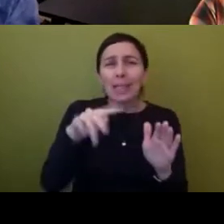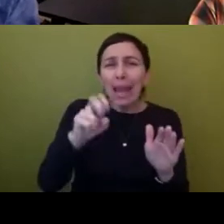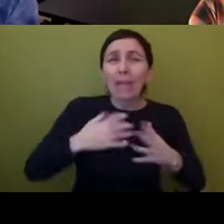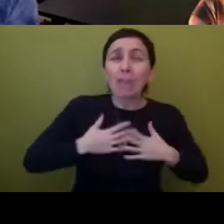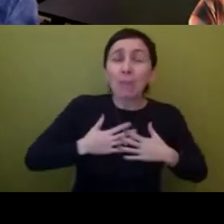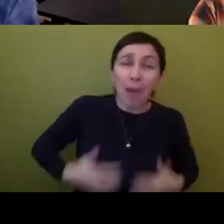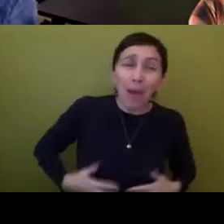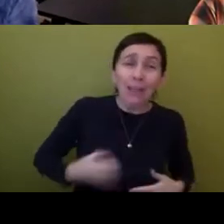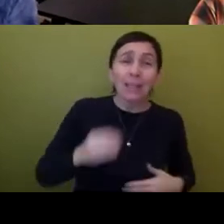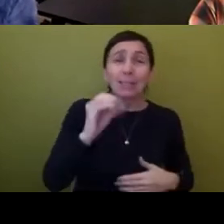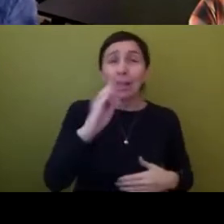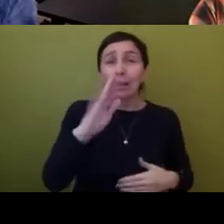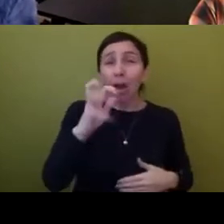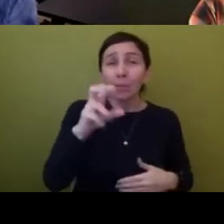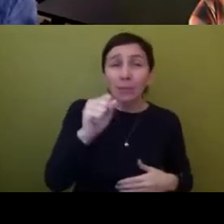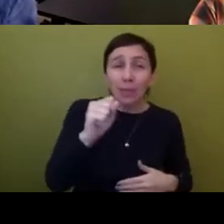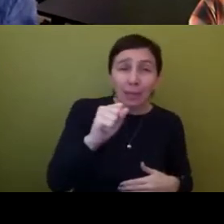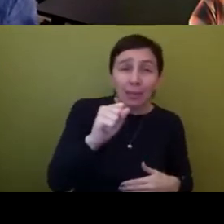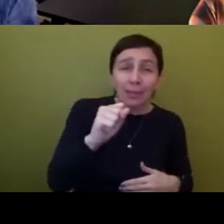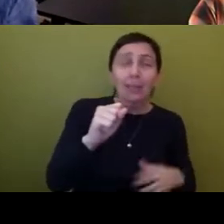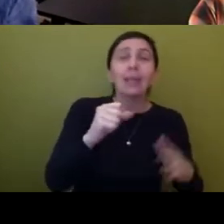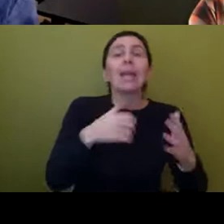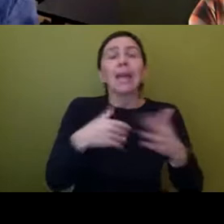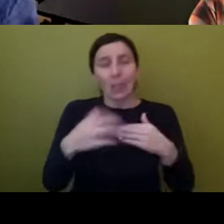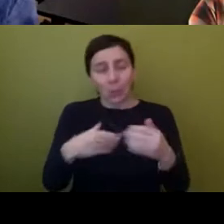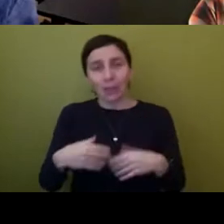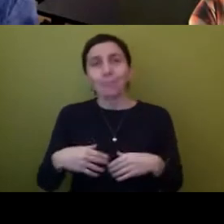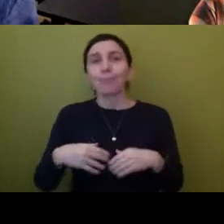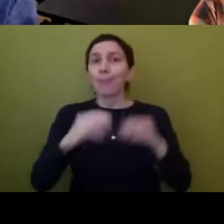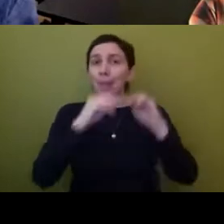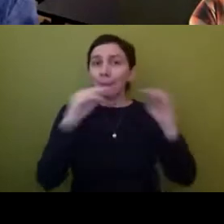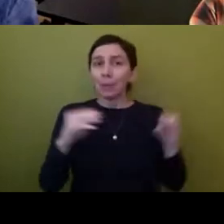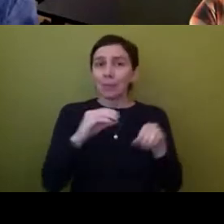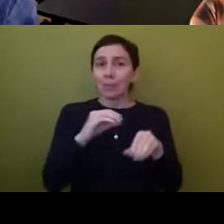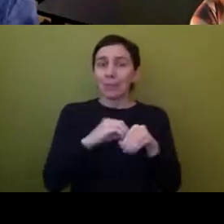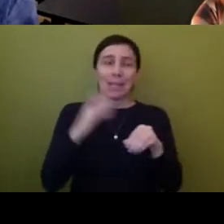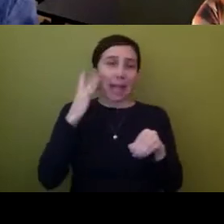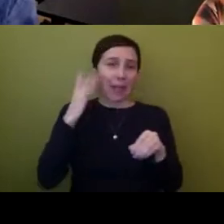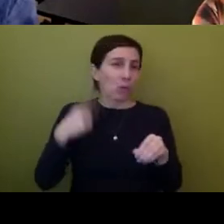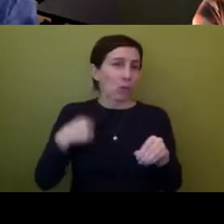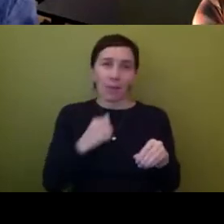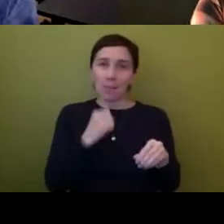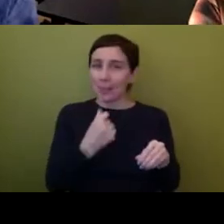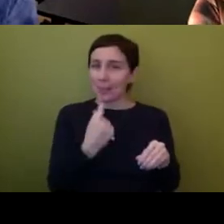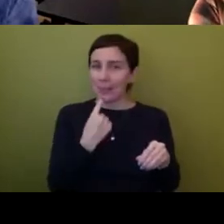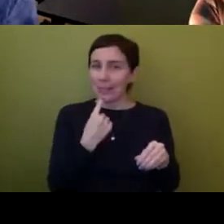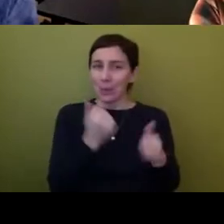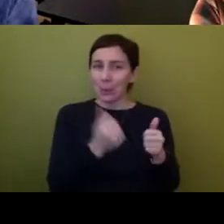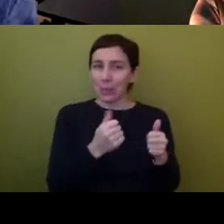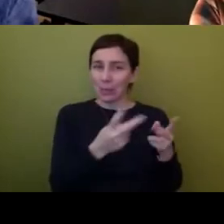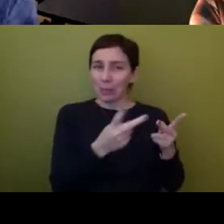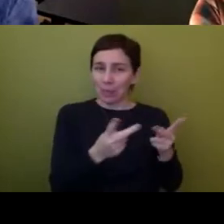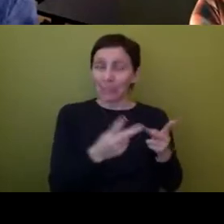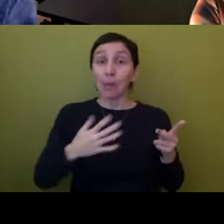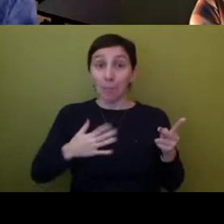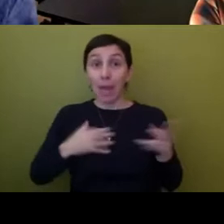in the show, uh, at this institution, which is in California. I won't name the institution. Um, but I went there and